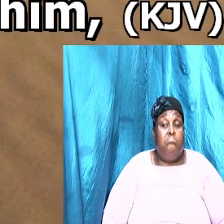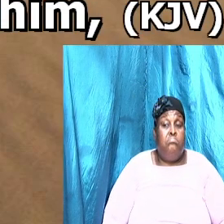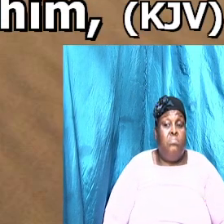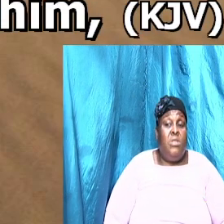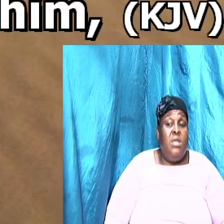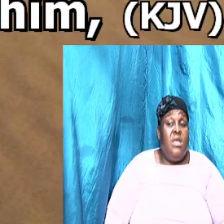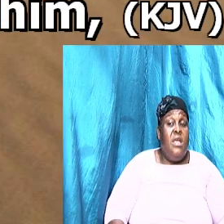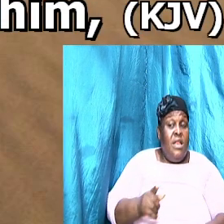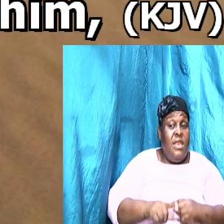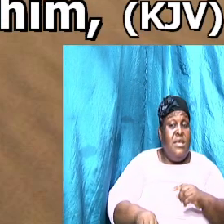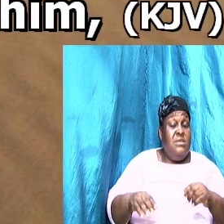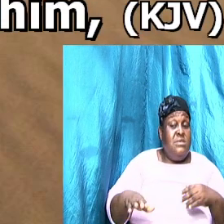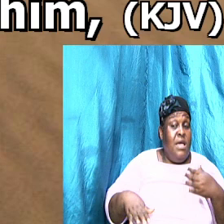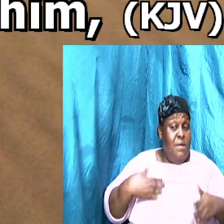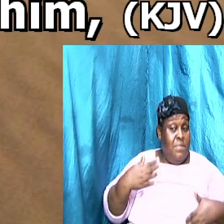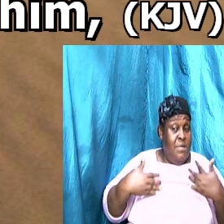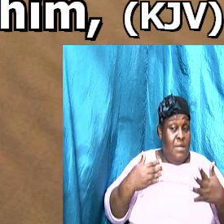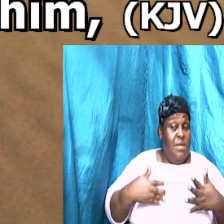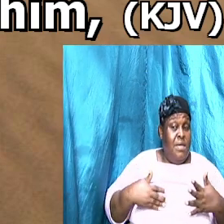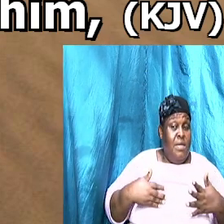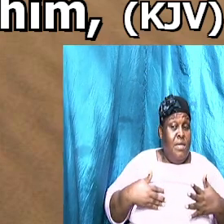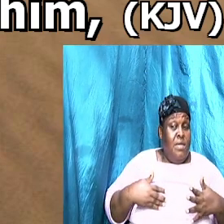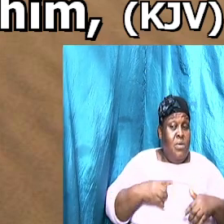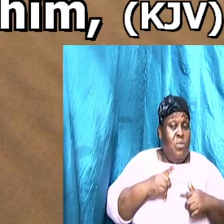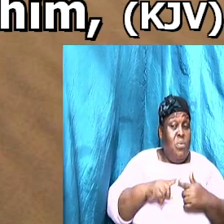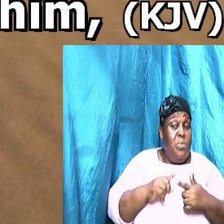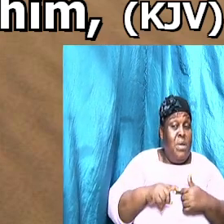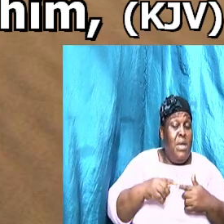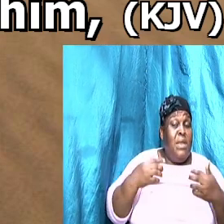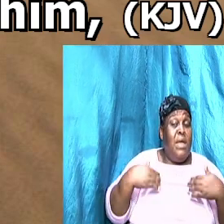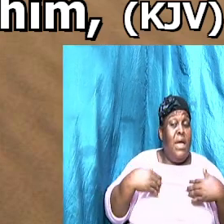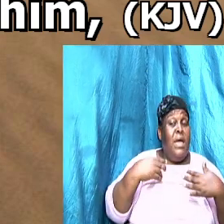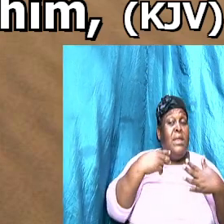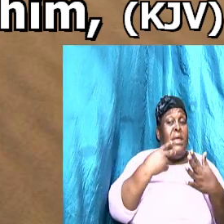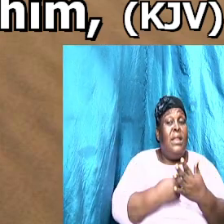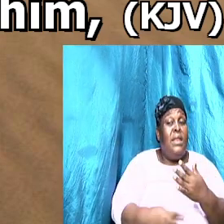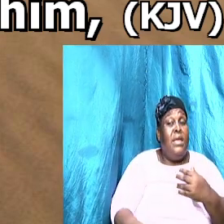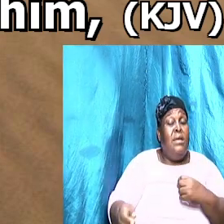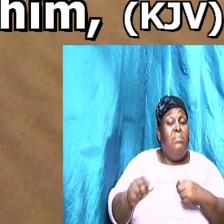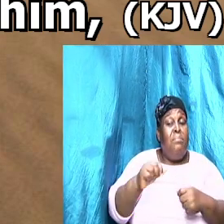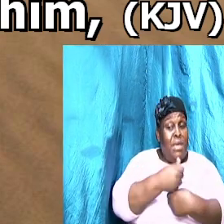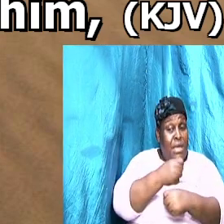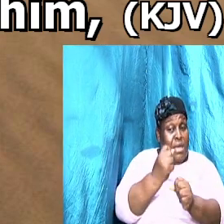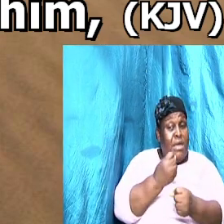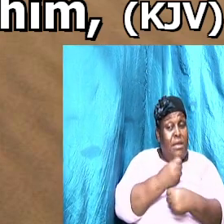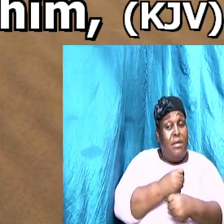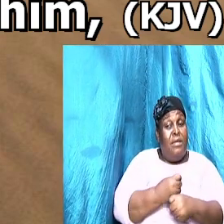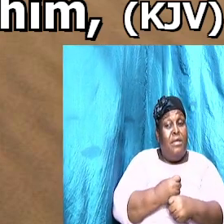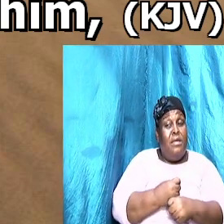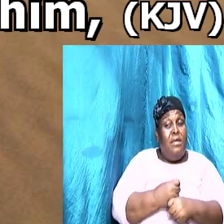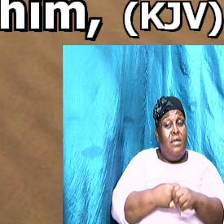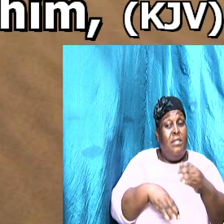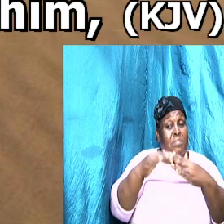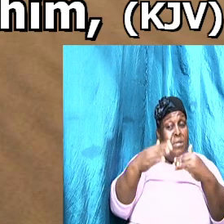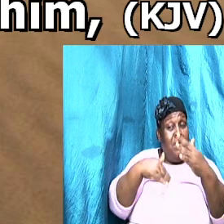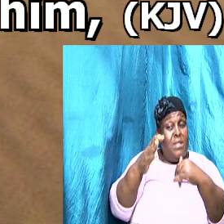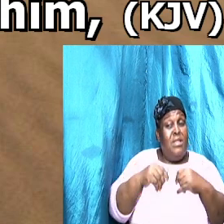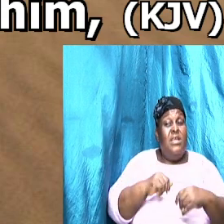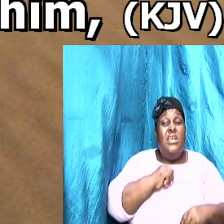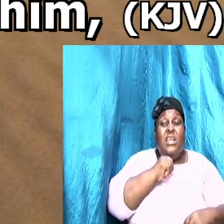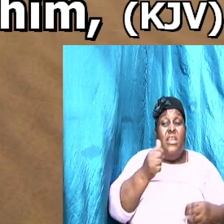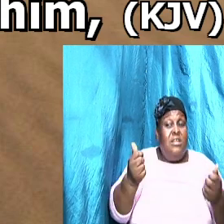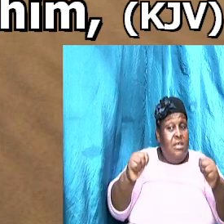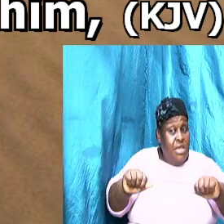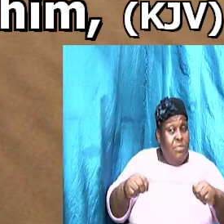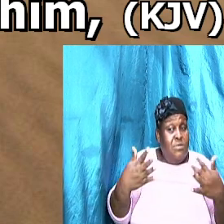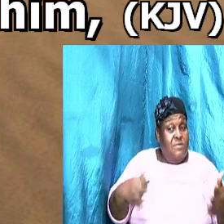let's happily after he hath laid the foundation and is not able